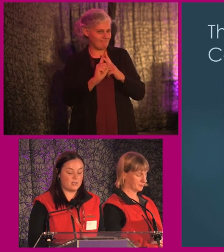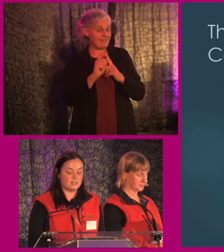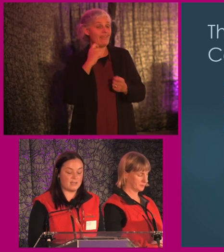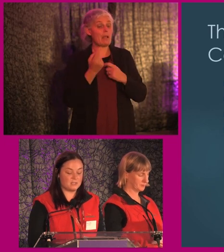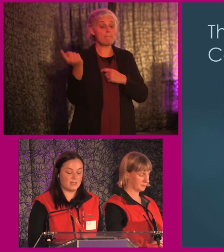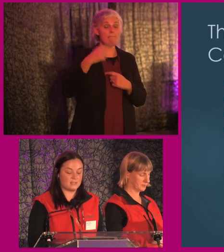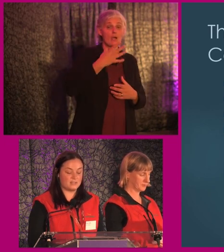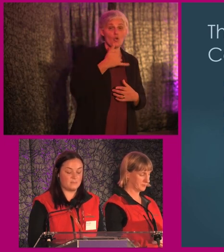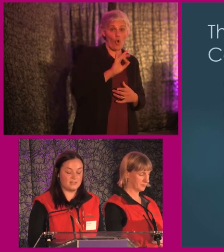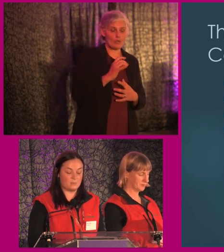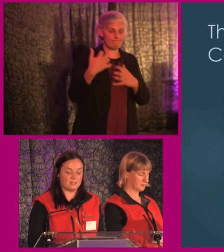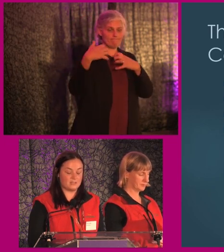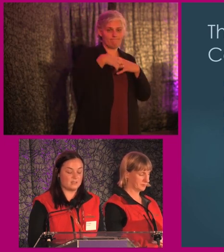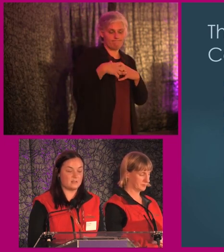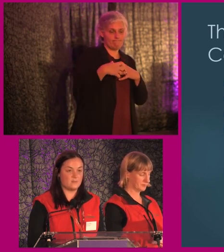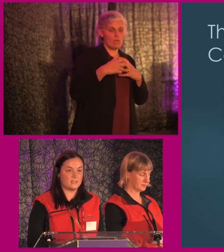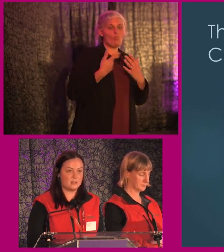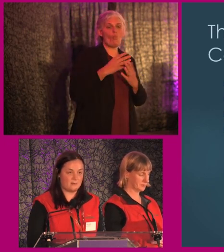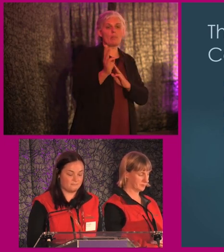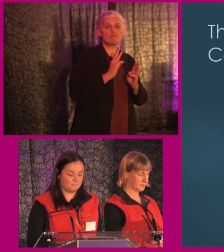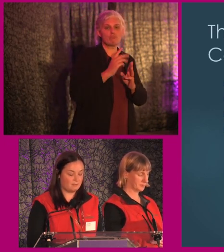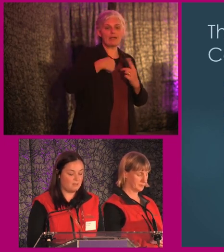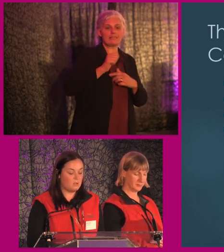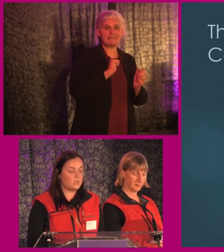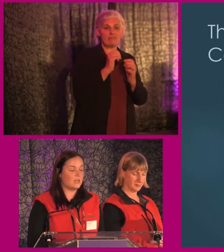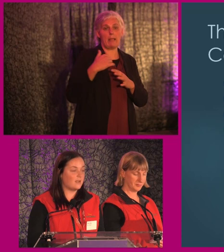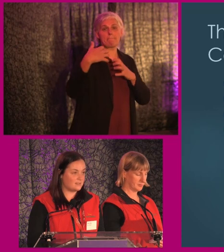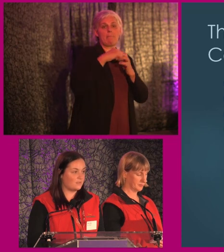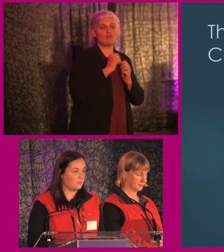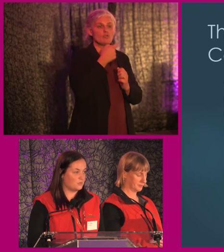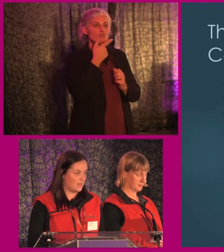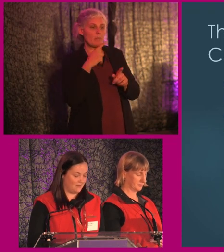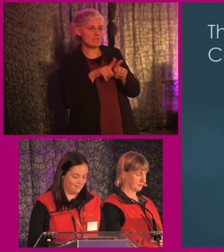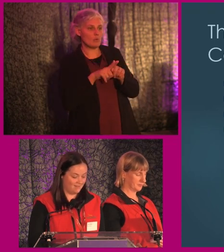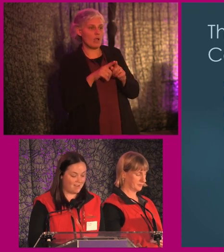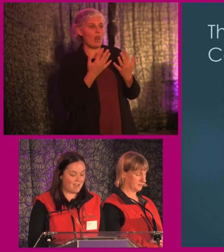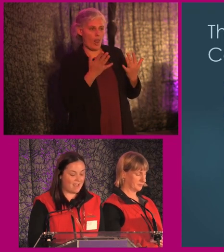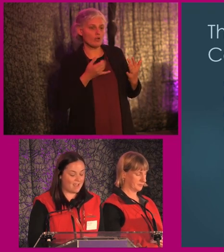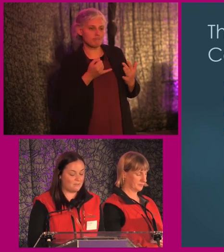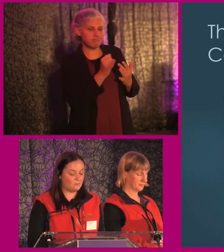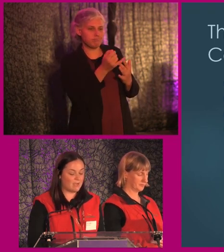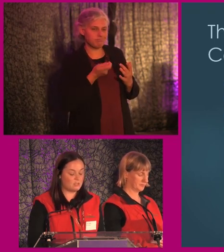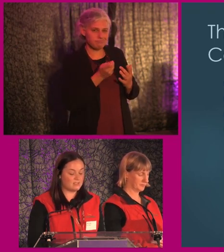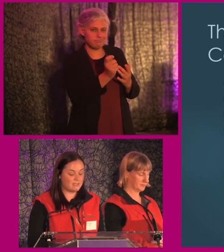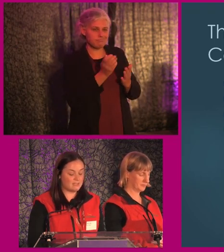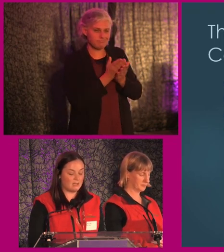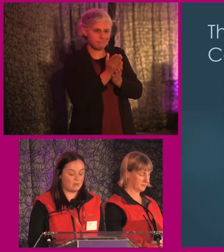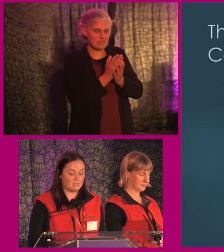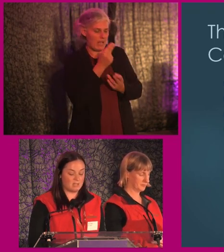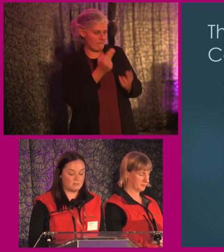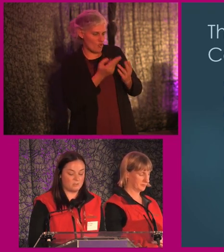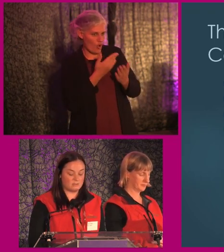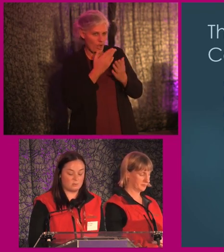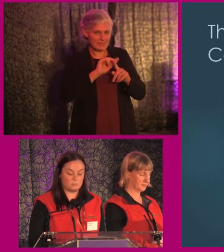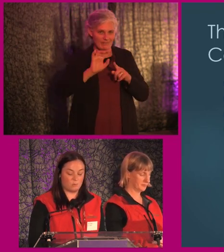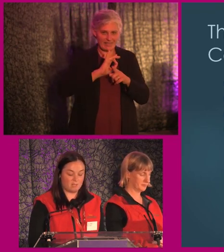Cork and adapted that accessibility practice to the services there. We did lots of route training. We had to assess and learn